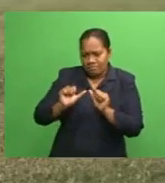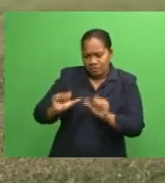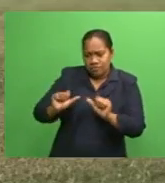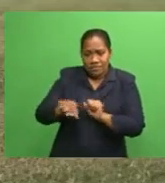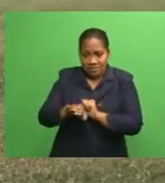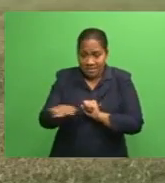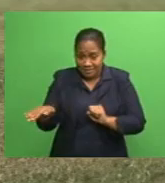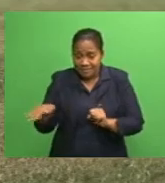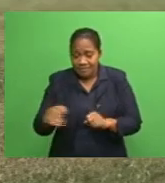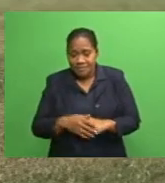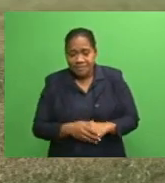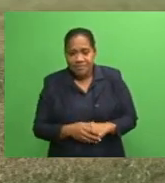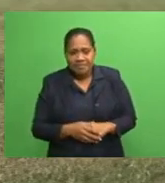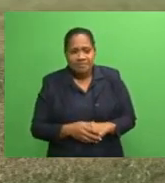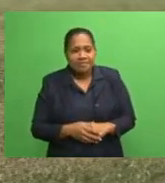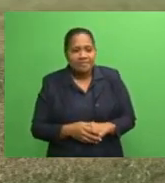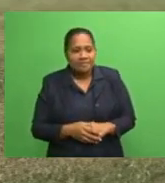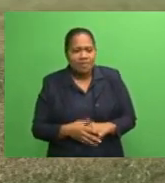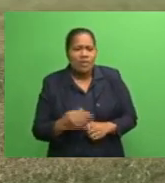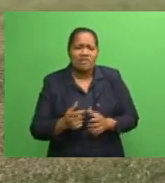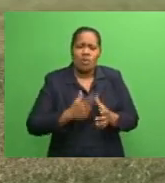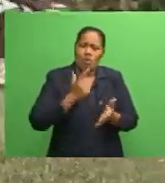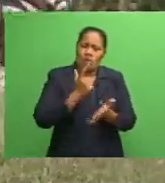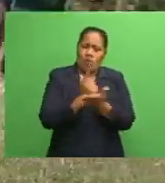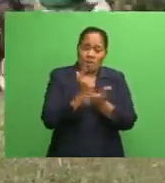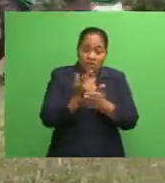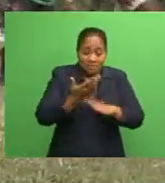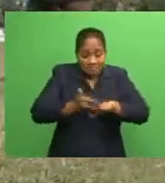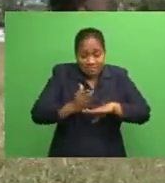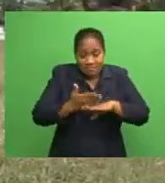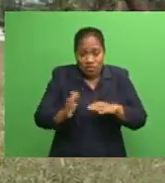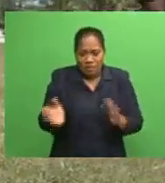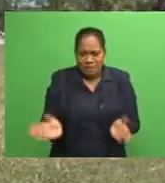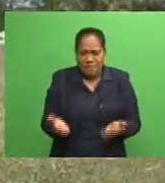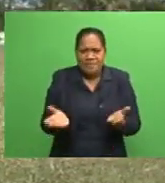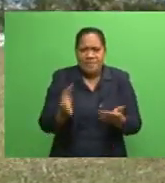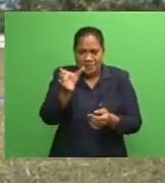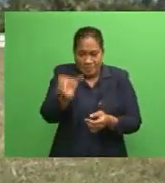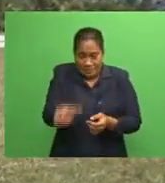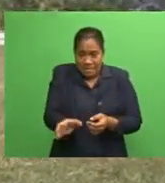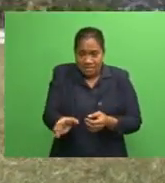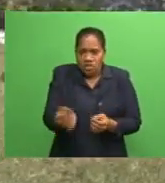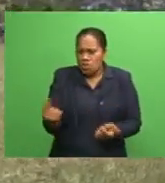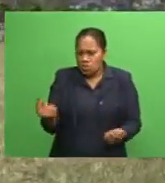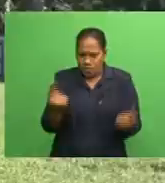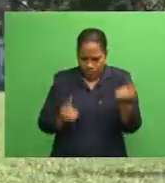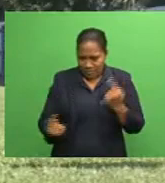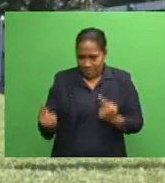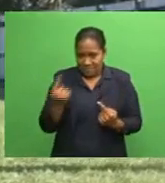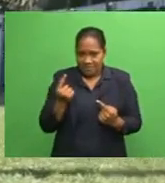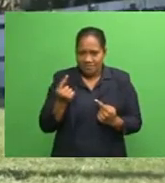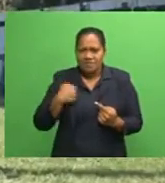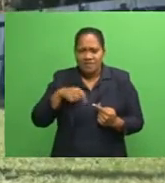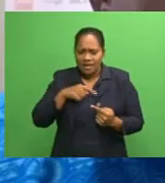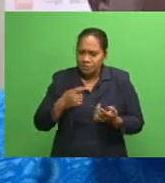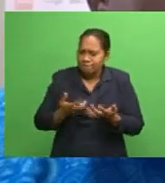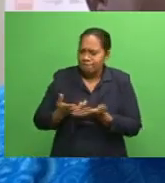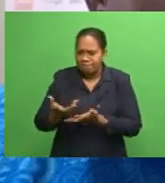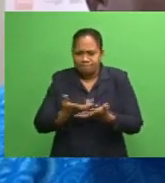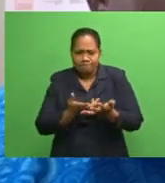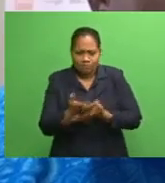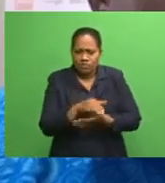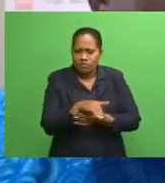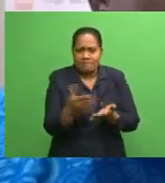And we have a lot of new players coming up. We've talked to them. This is how Nandrunga play.